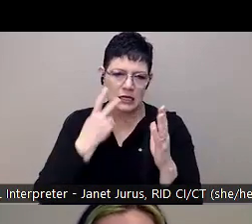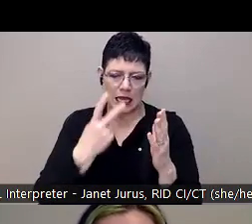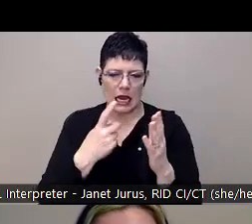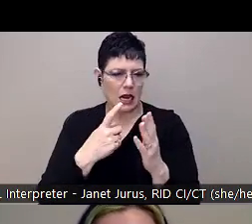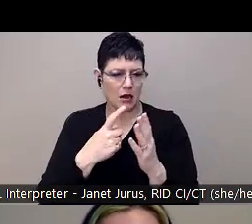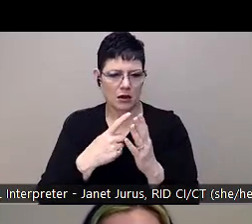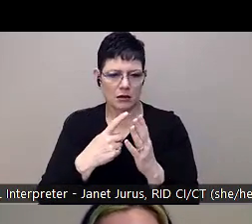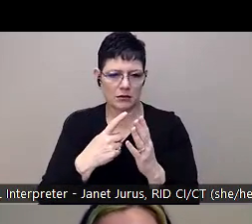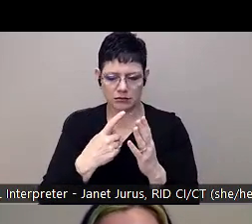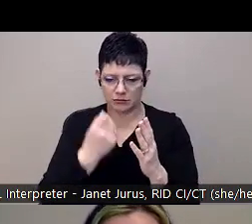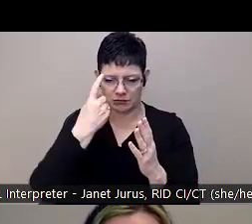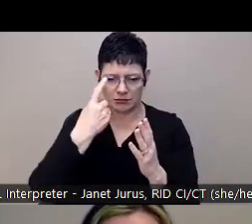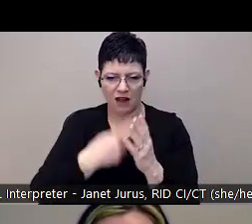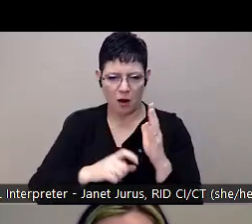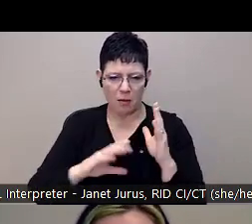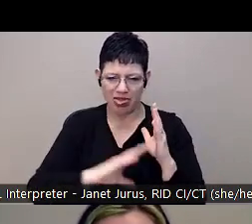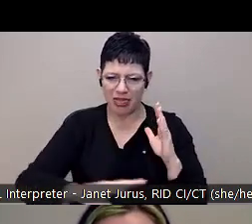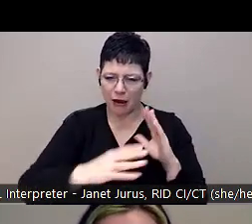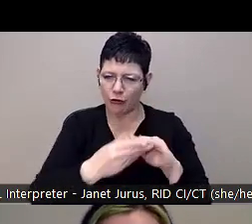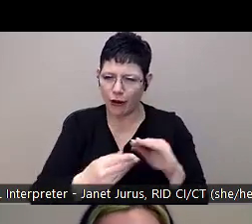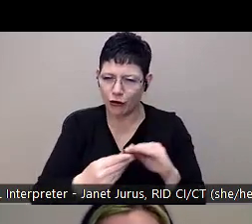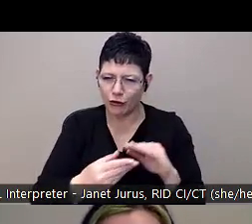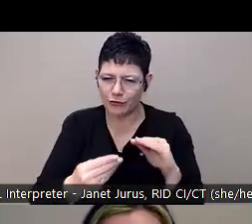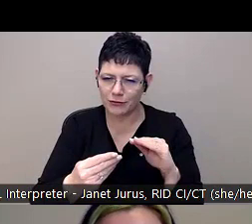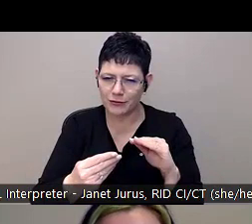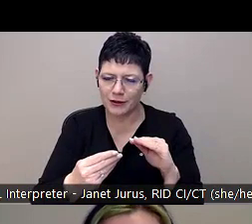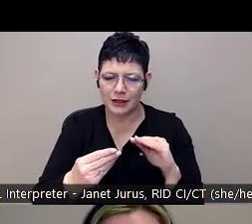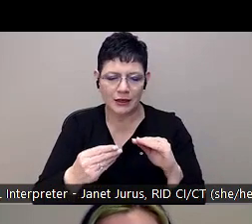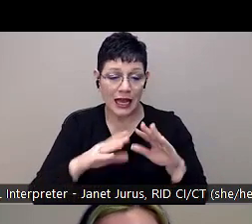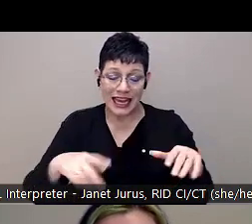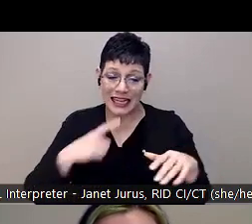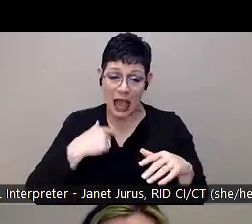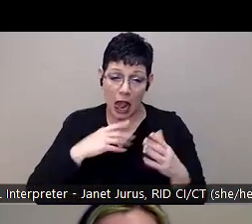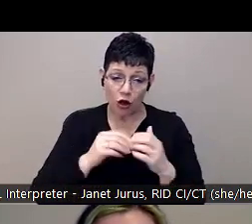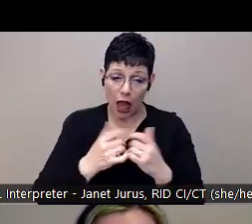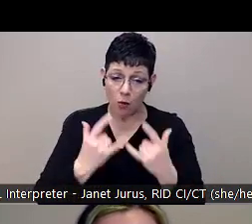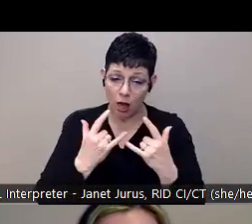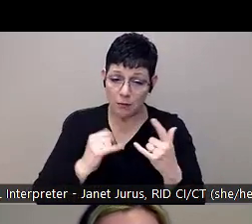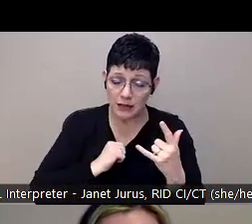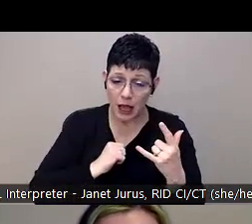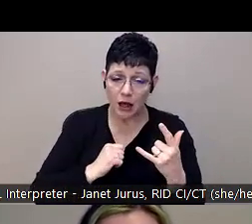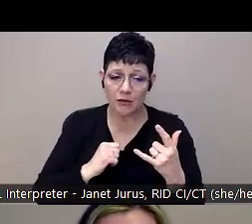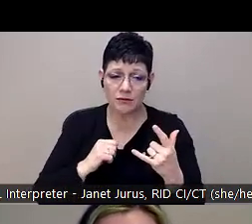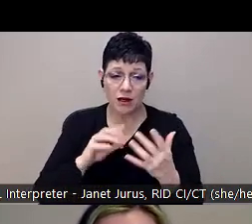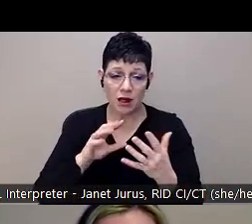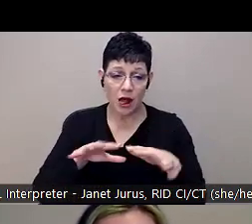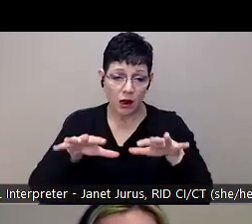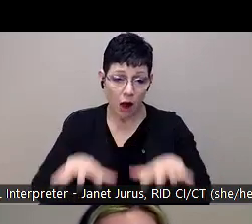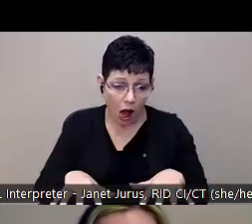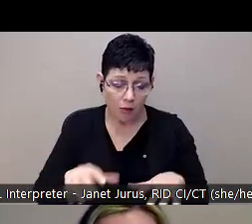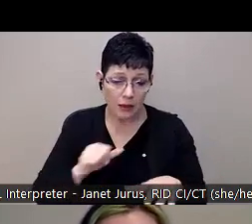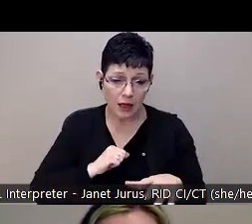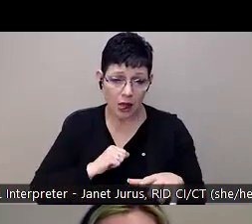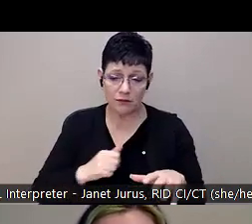from kids themselves. It helped me how to learn to love myself, helps me to calm down when I'm mad. Paths taught me self